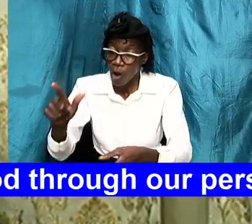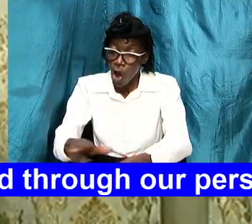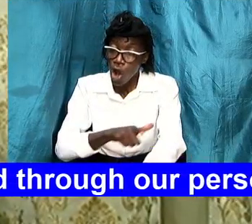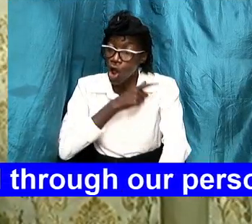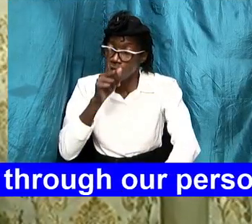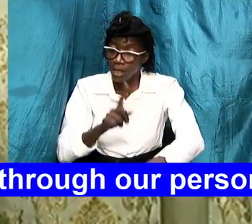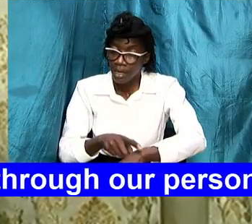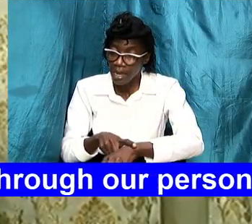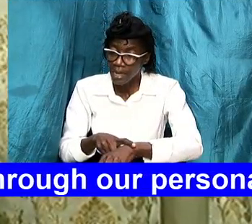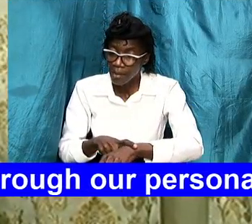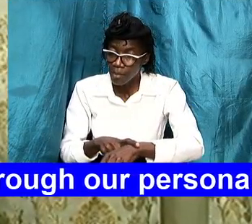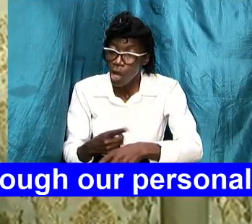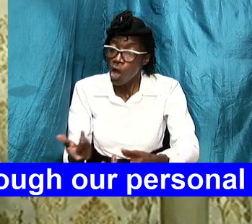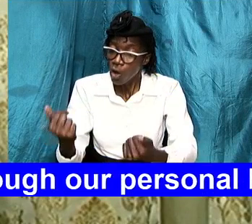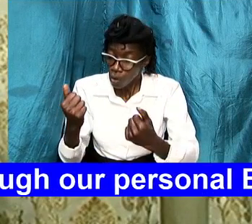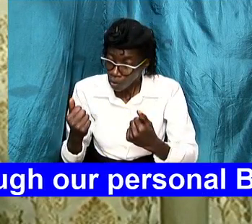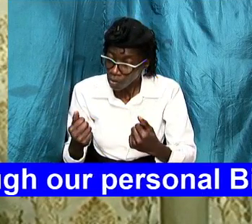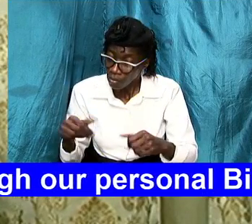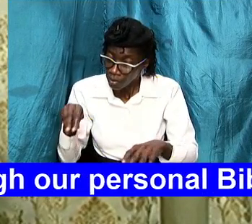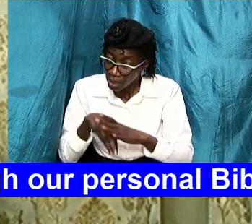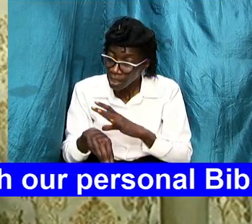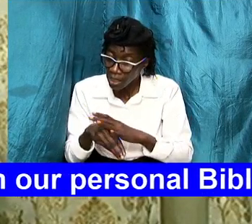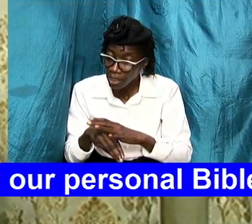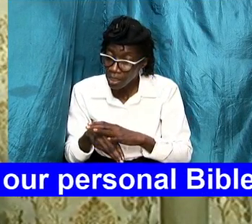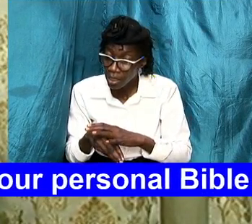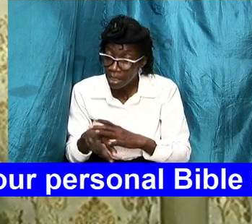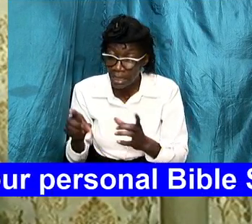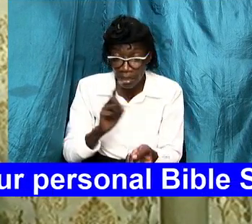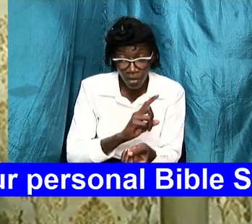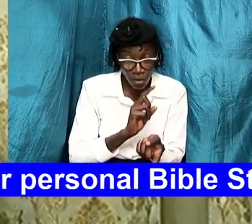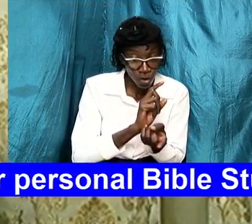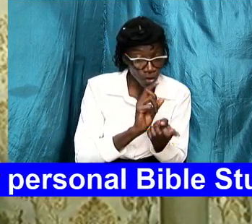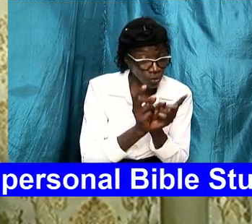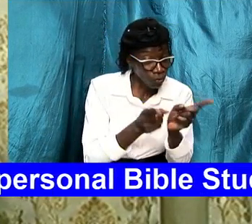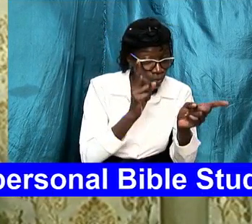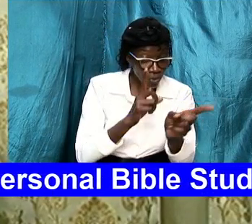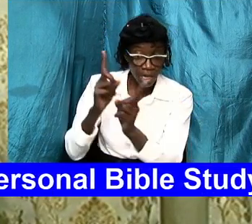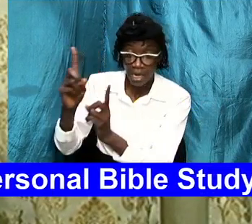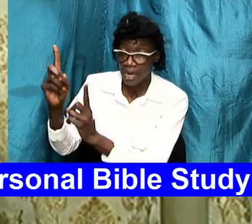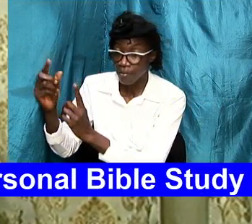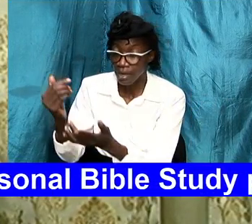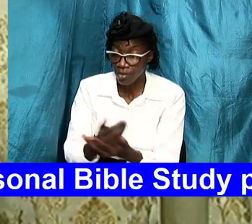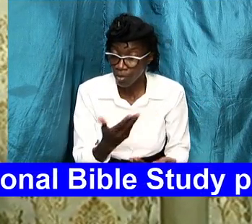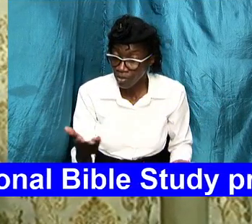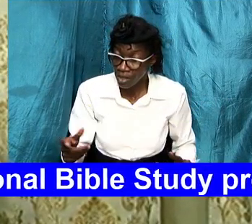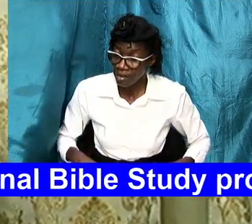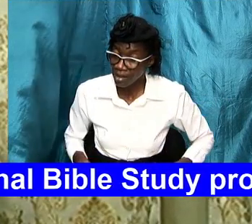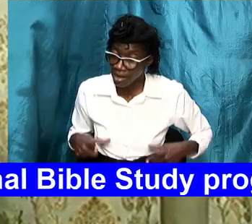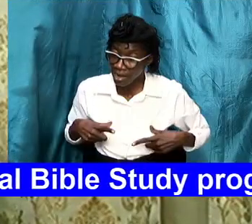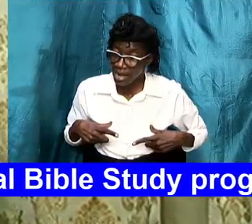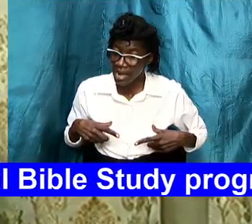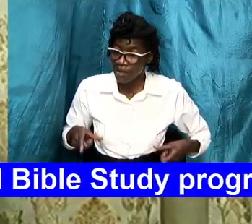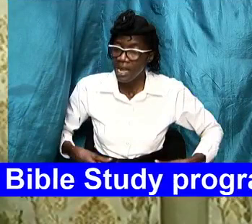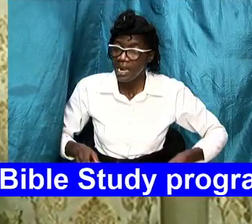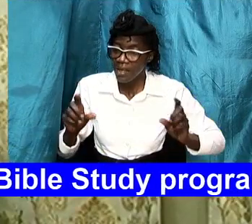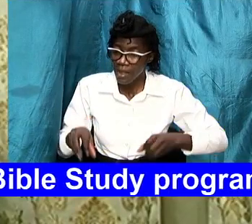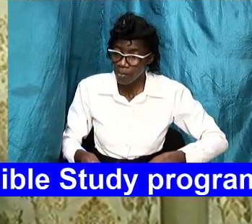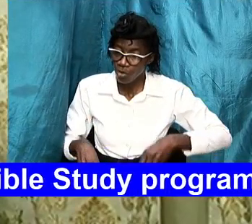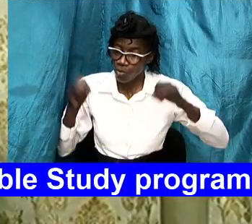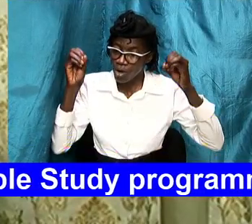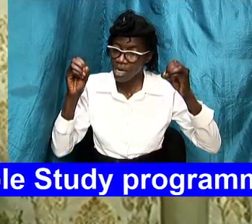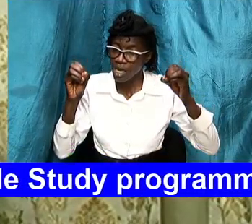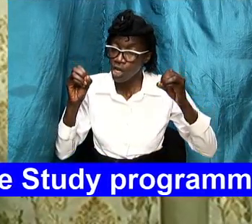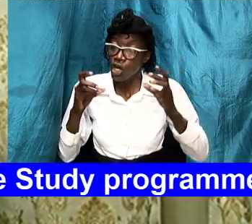god intervene die redirect some things in their lives and have that they will surrender and submit to the will